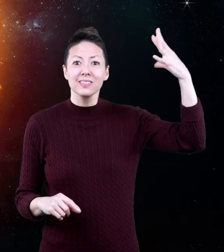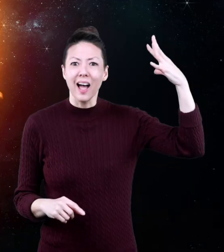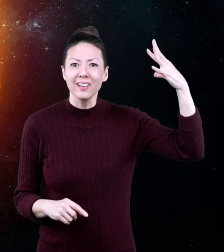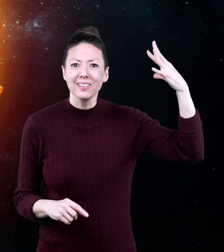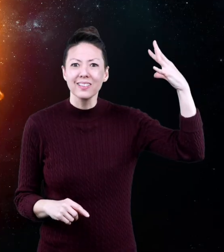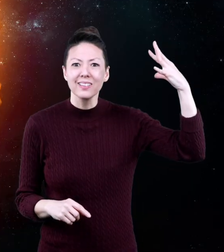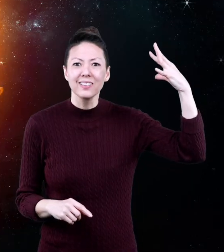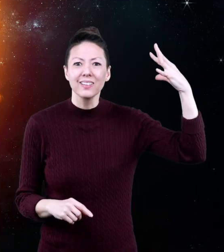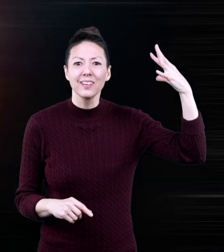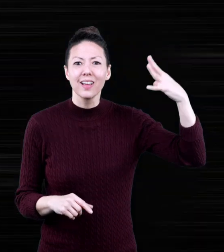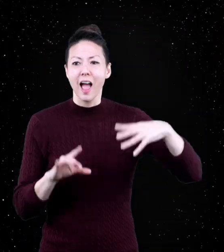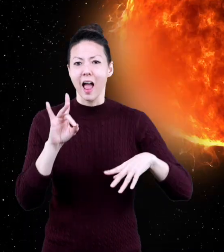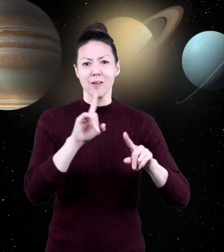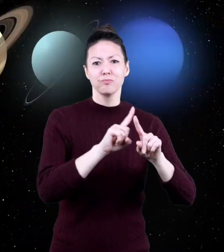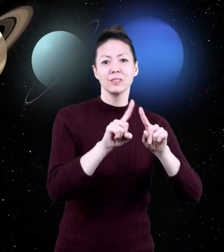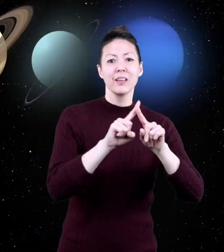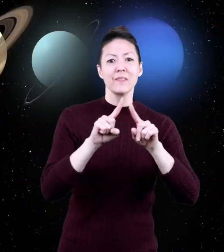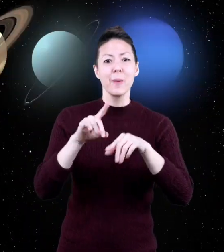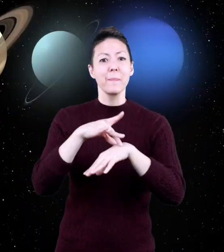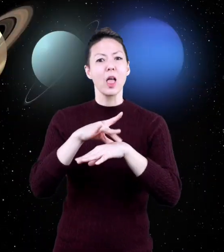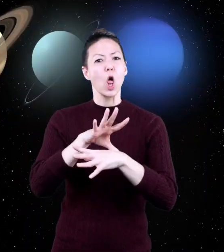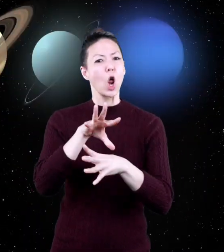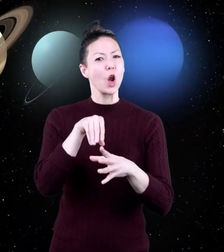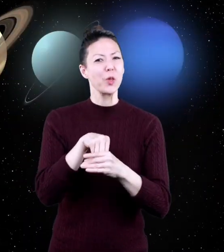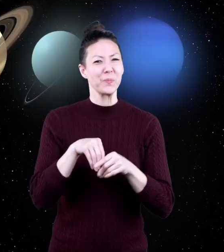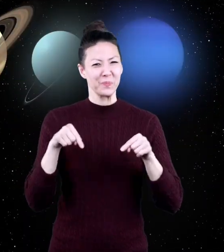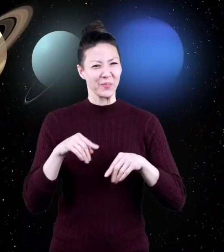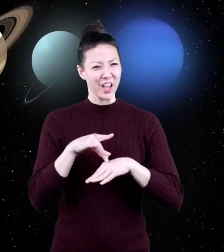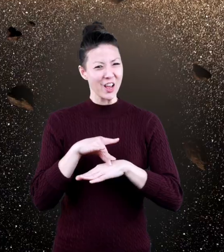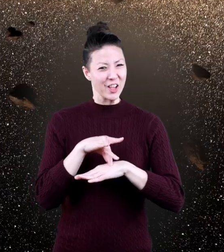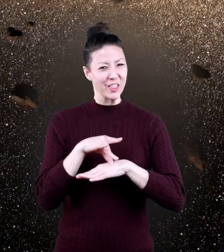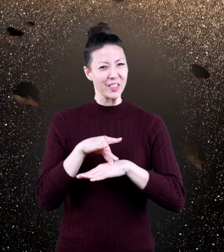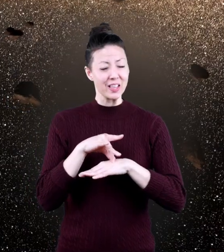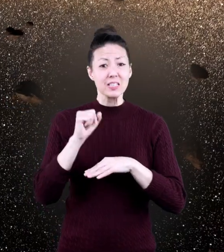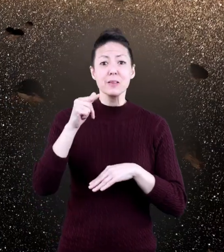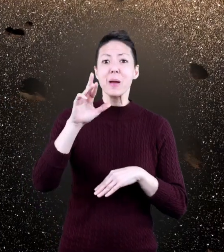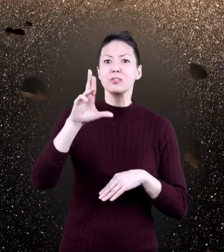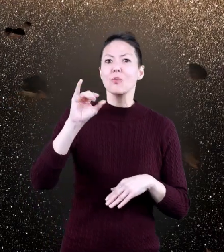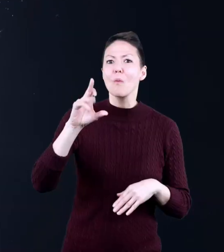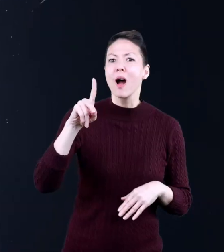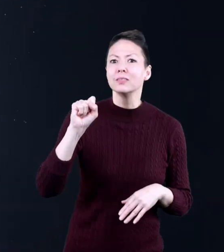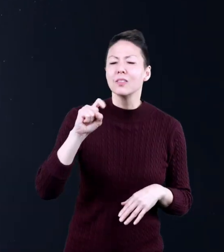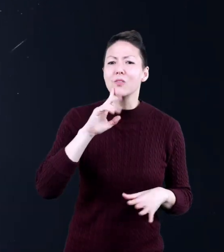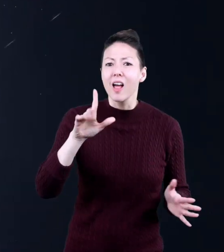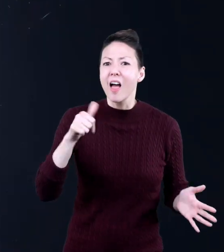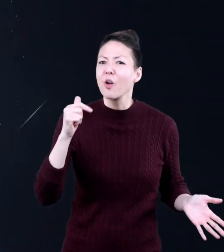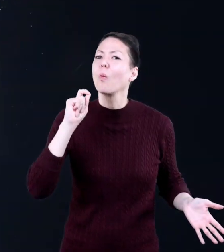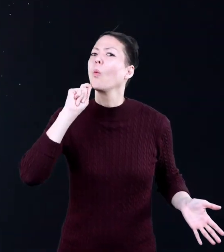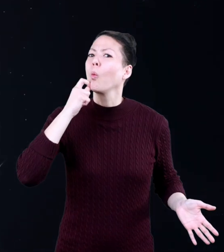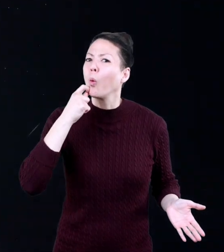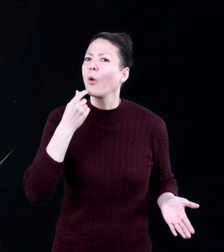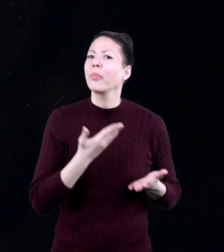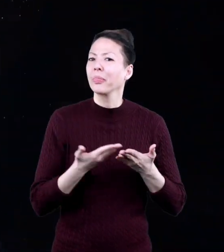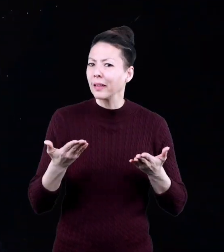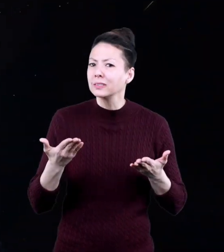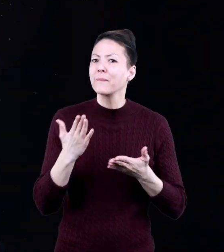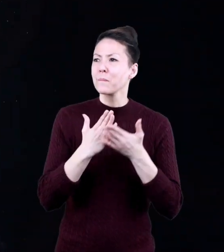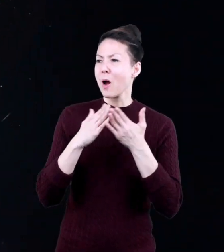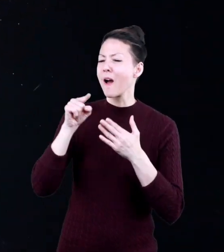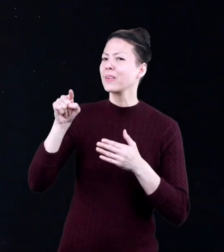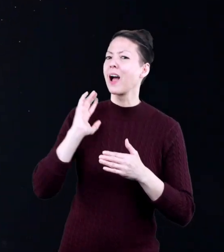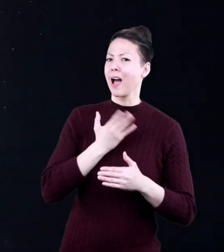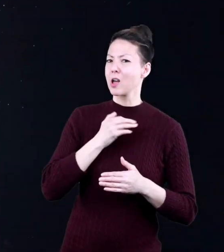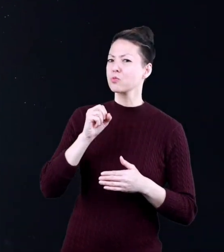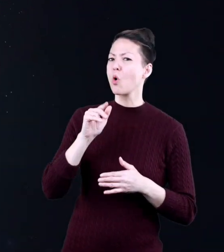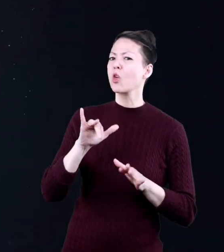the sun, eight planets, including Earth, space rocks, and other cool things are all part of